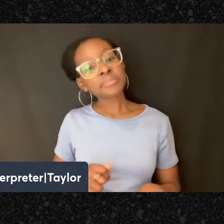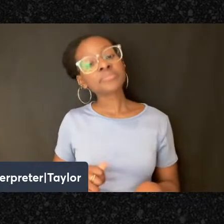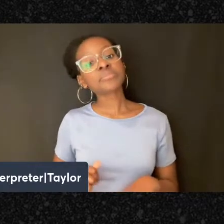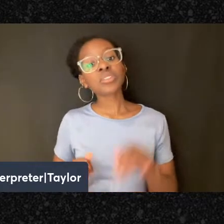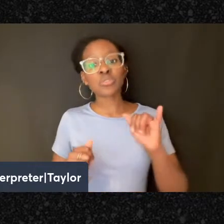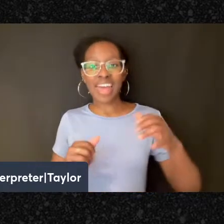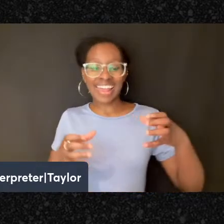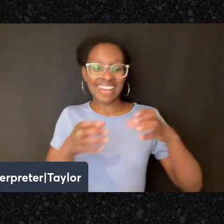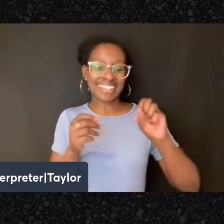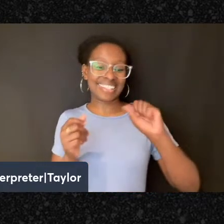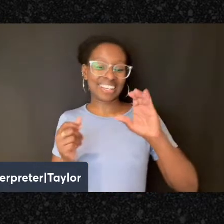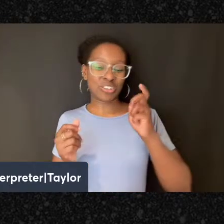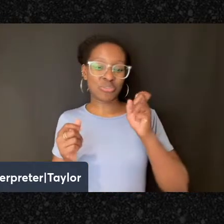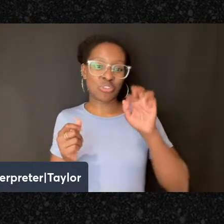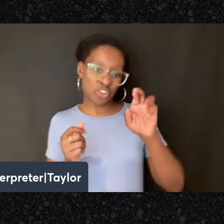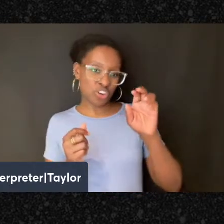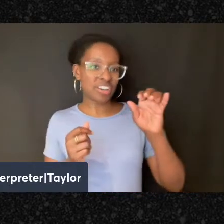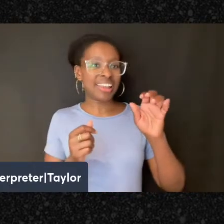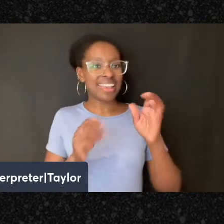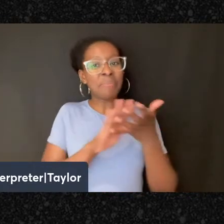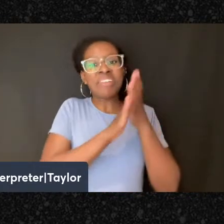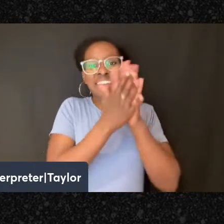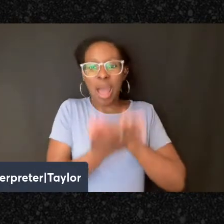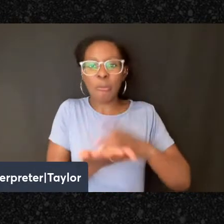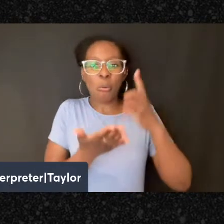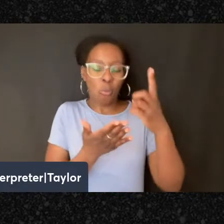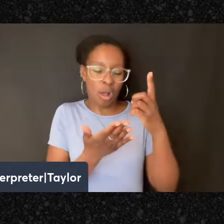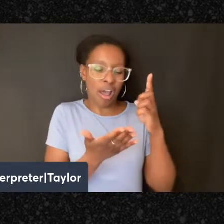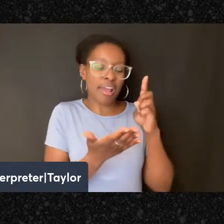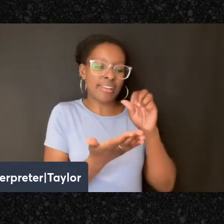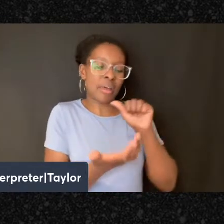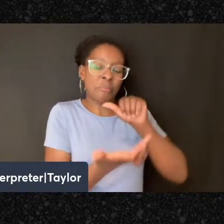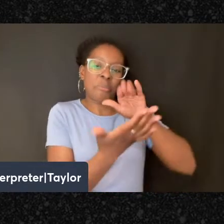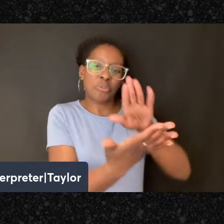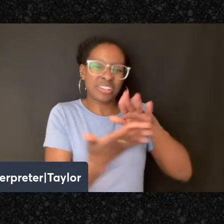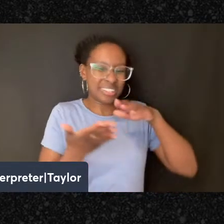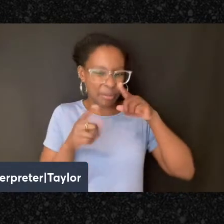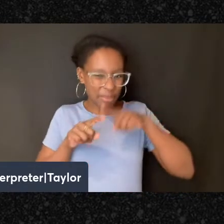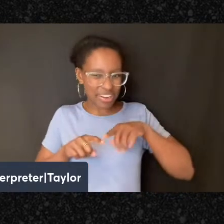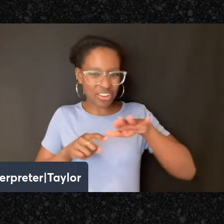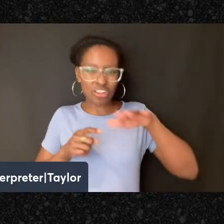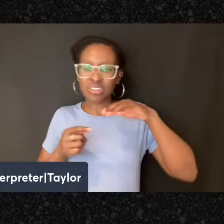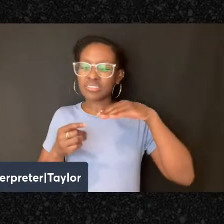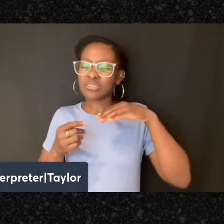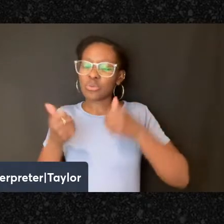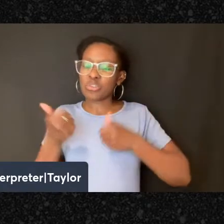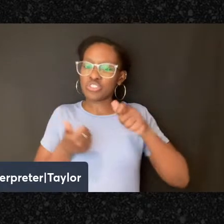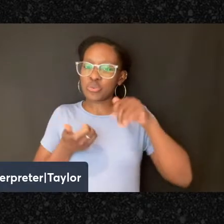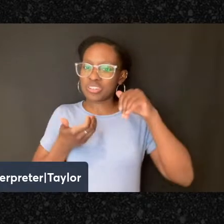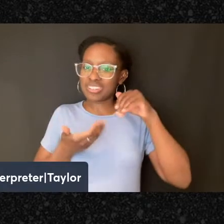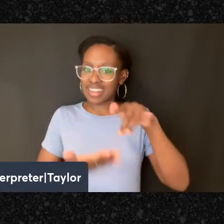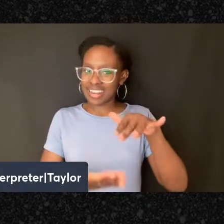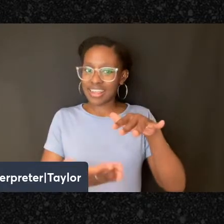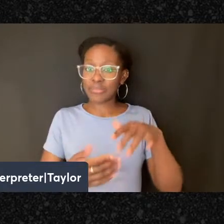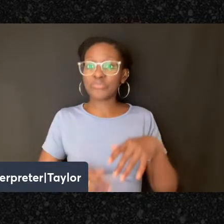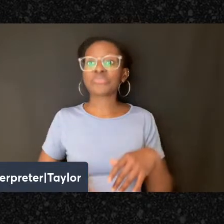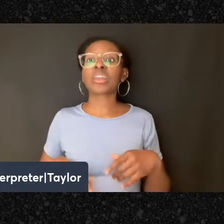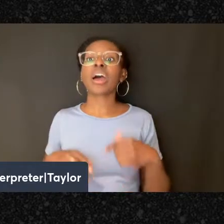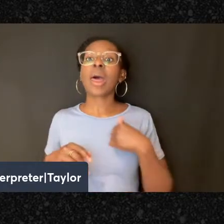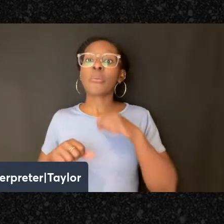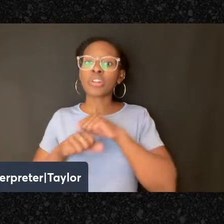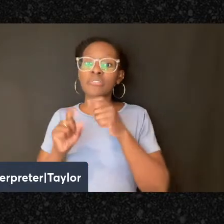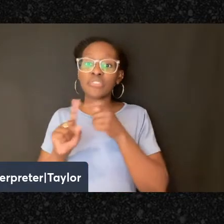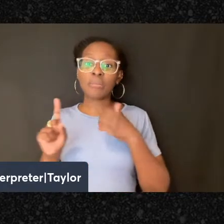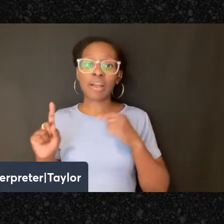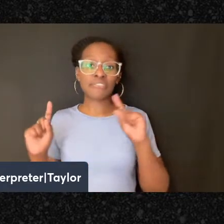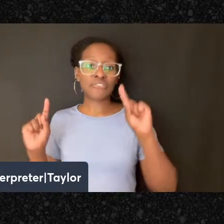forms, depending on what community you're studying. I happen to be working for my first book project on